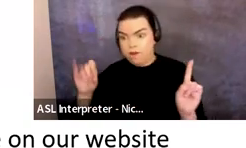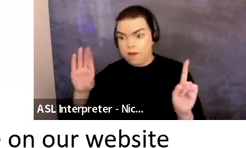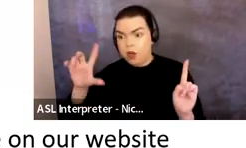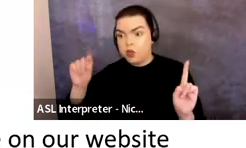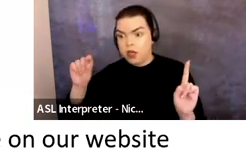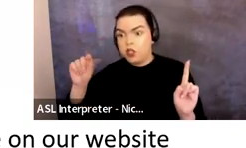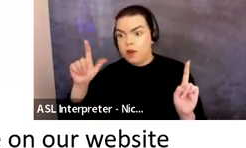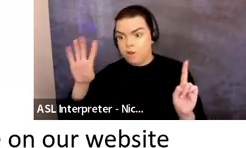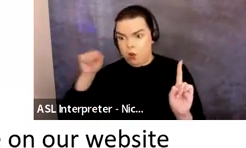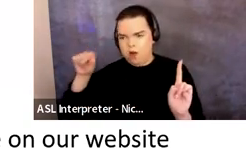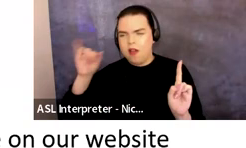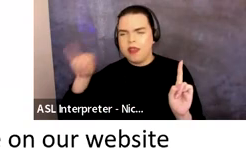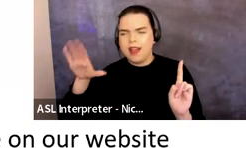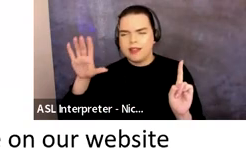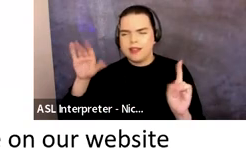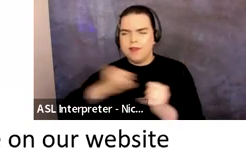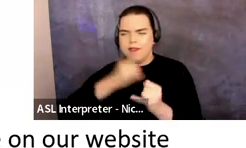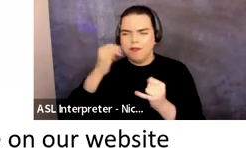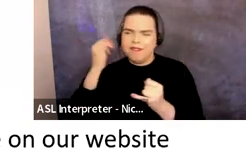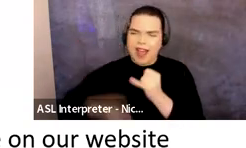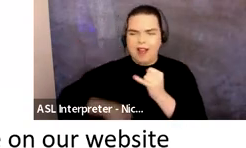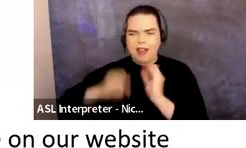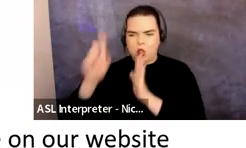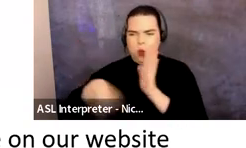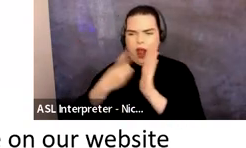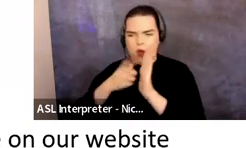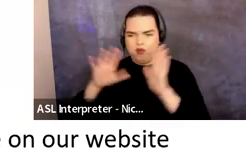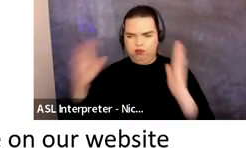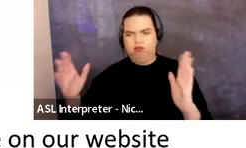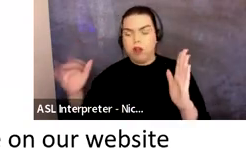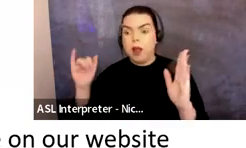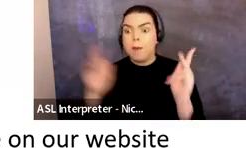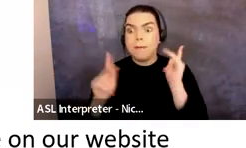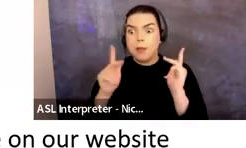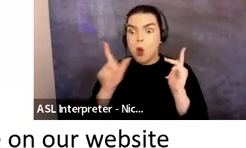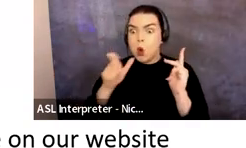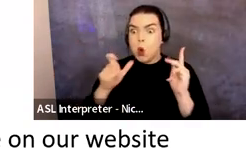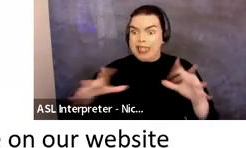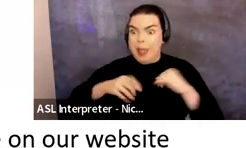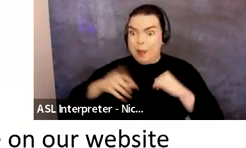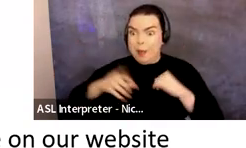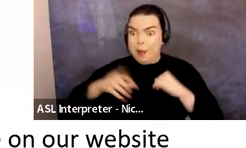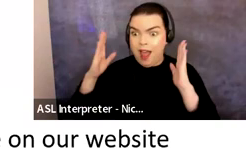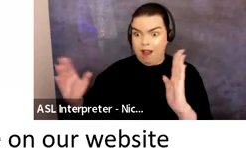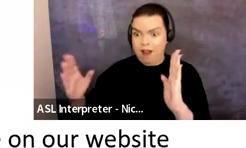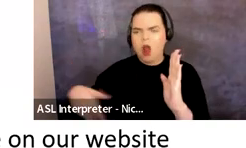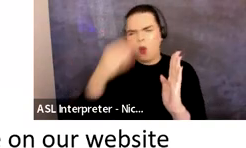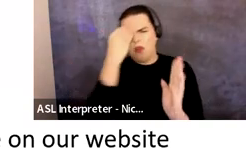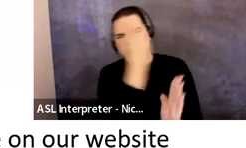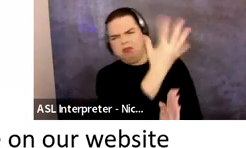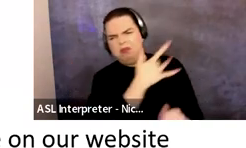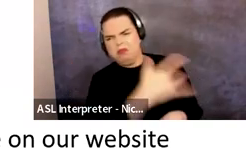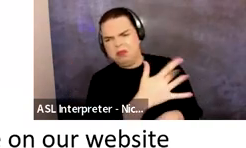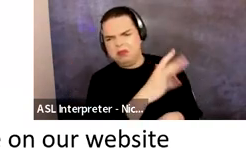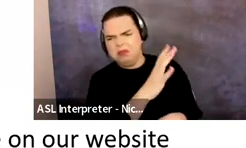That is the finalist round, and folks will be notified if they're moving on to the finalist round following our